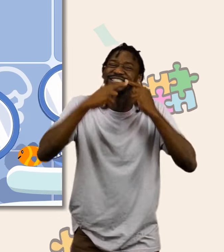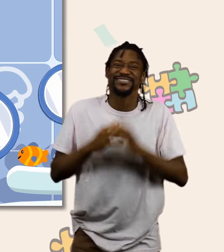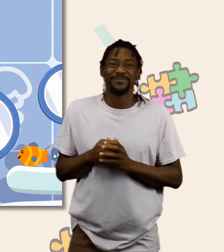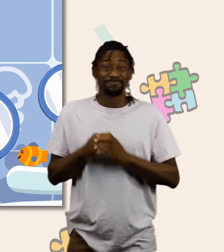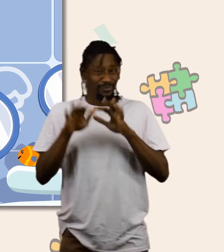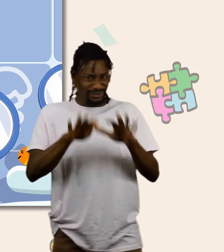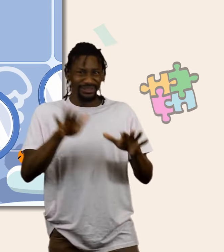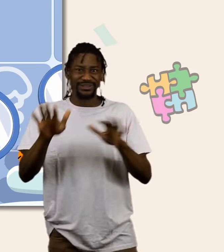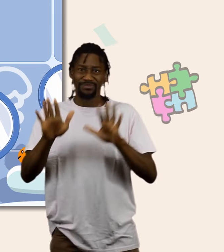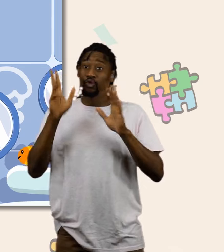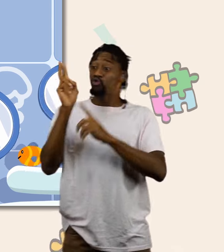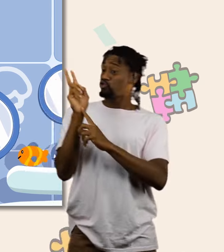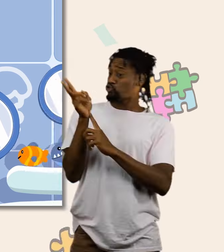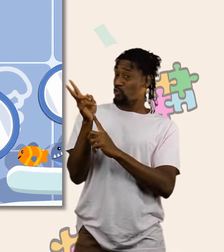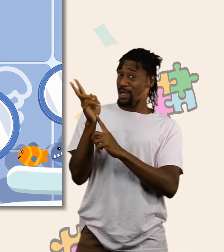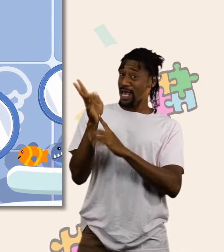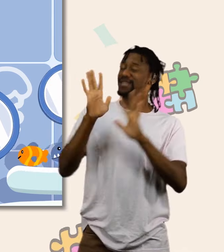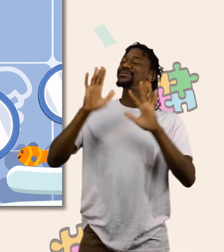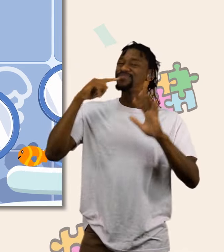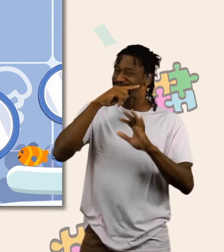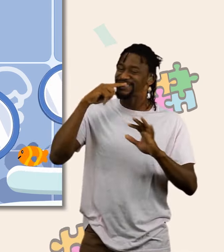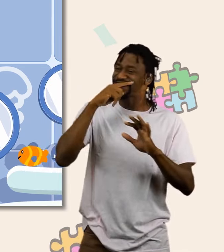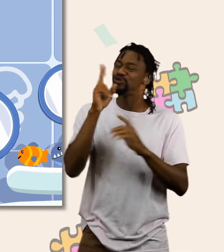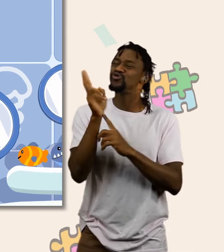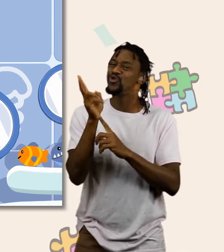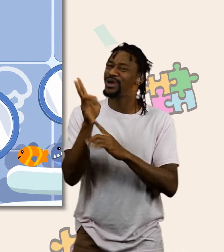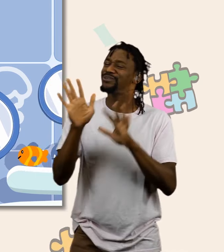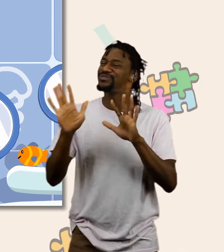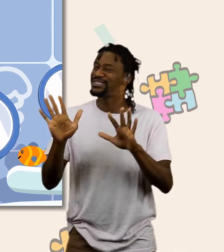You must take your time. Two minutes is recommended. Understood?